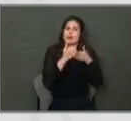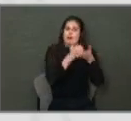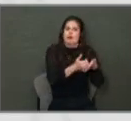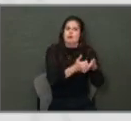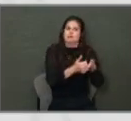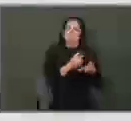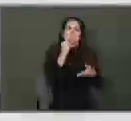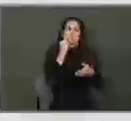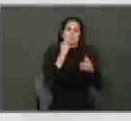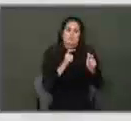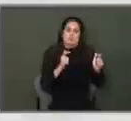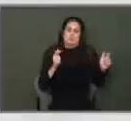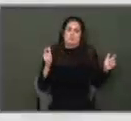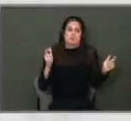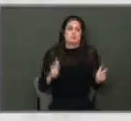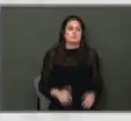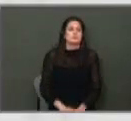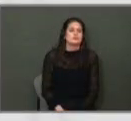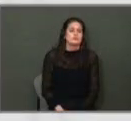Next slide. slide.